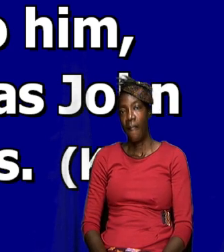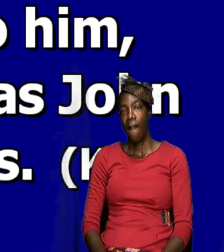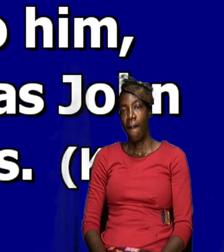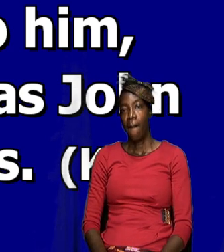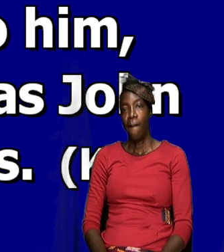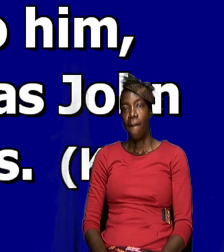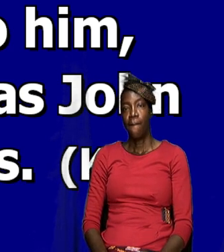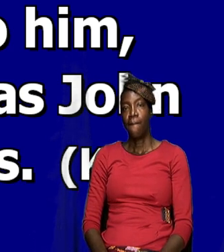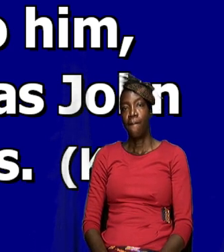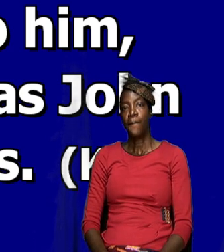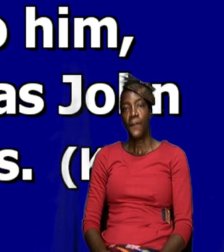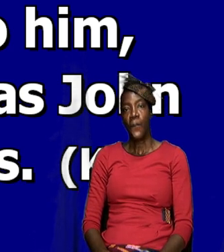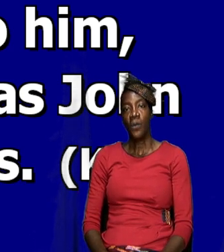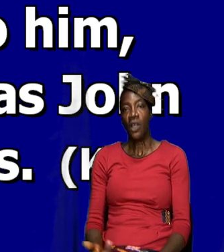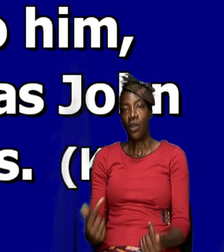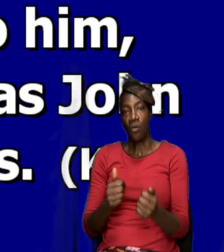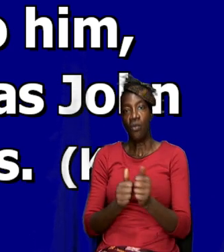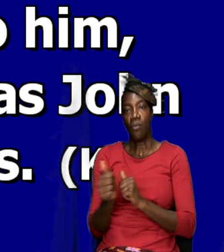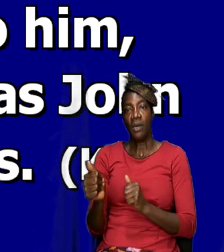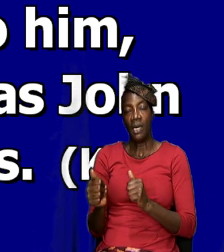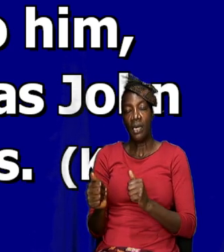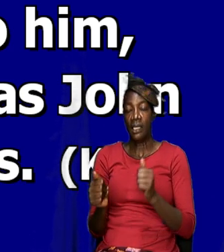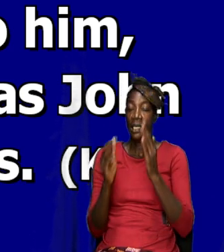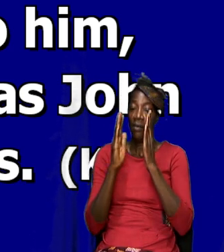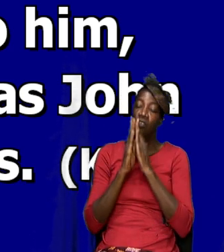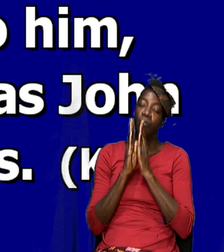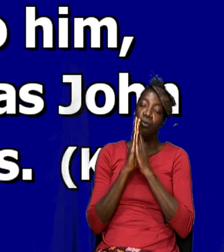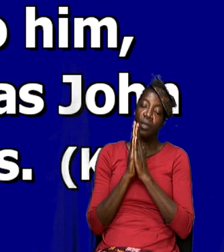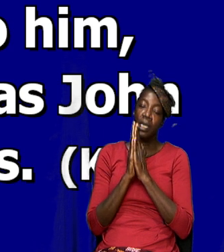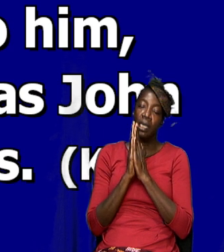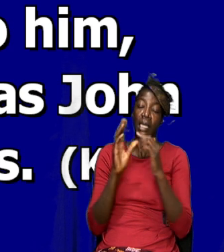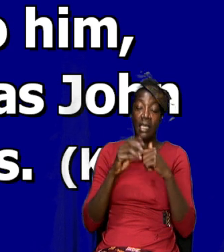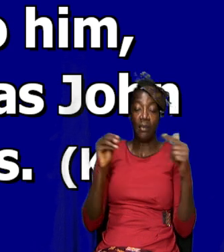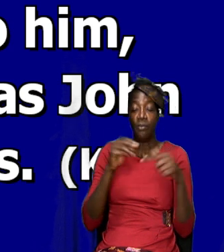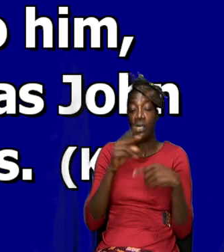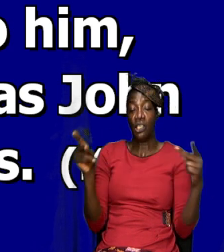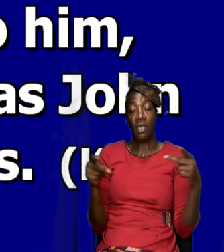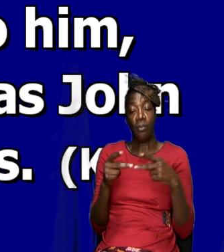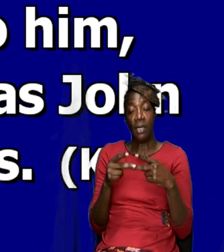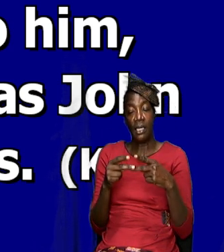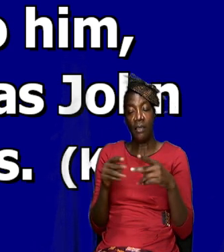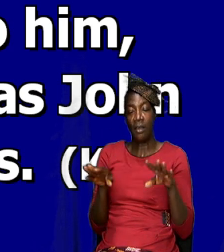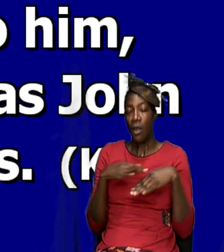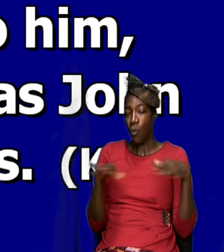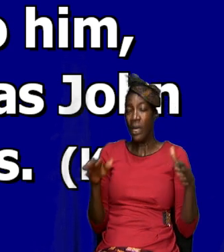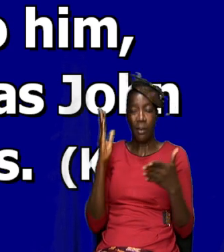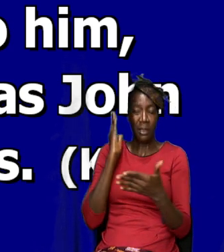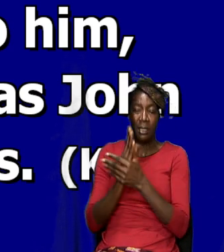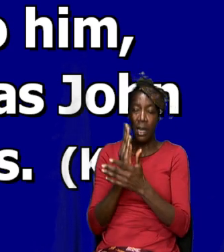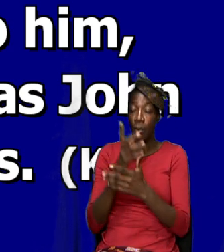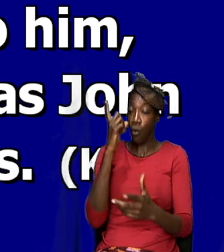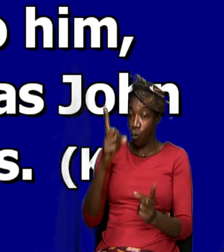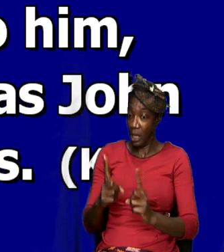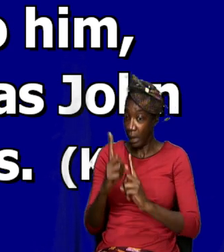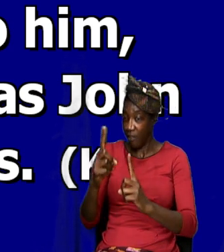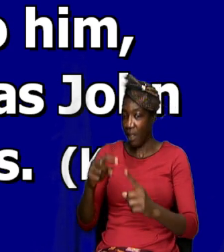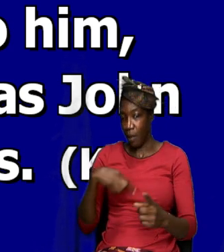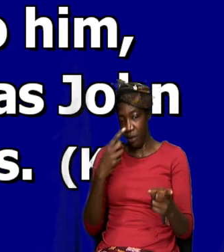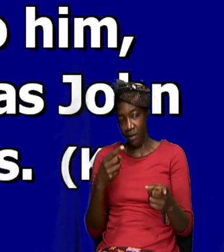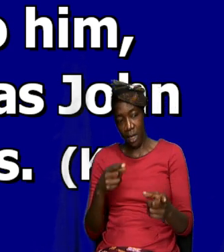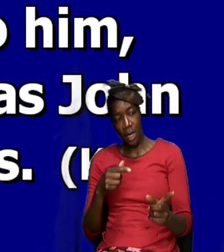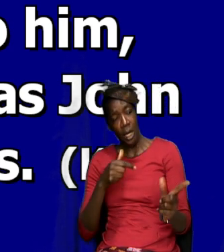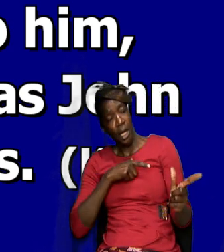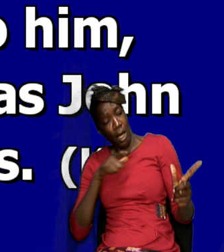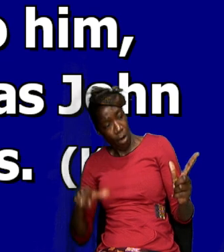it says and it came to pass that as he was praying in a certain place when he sees one of his disciples said unto him